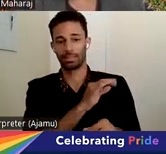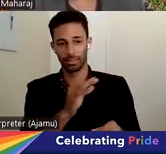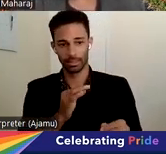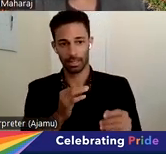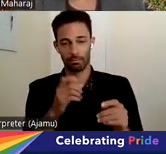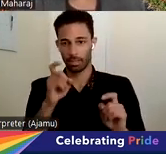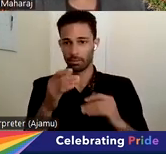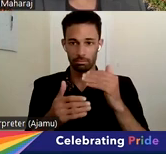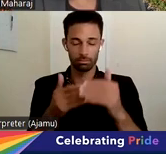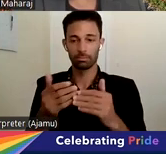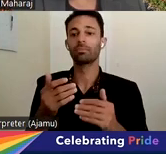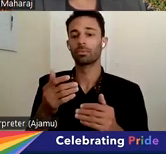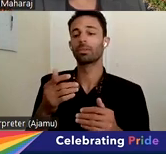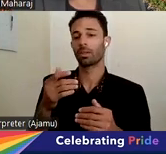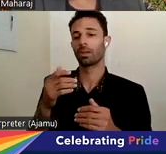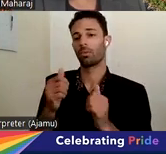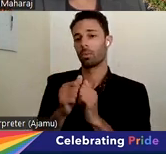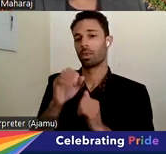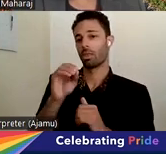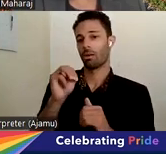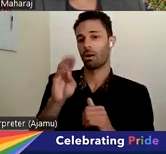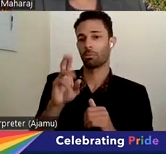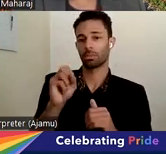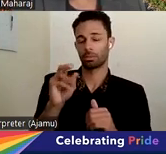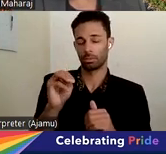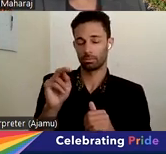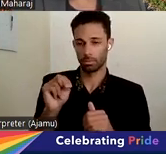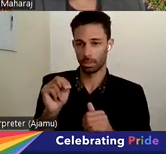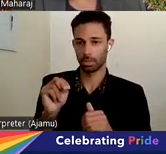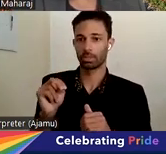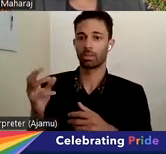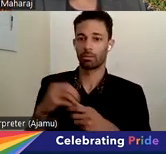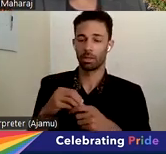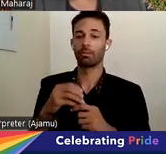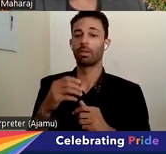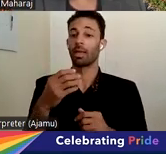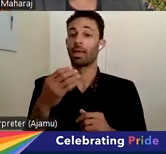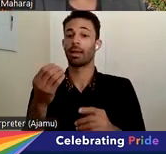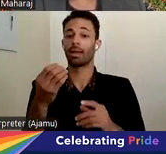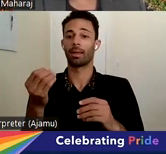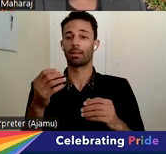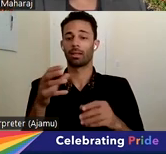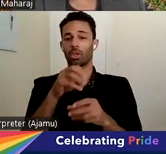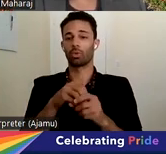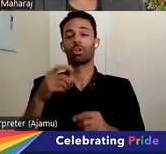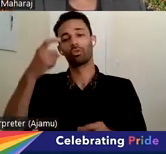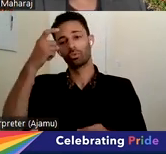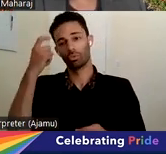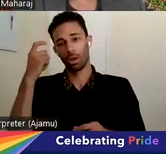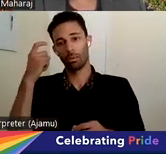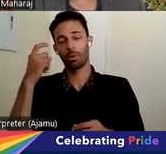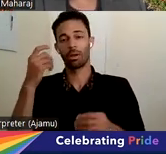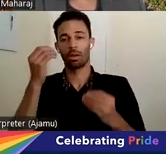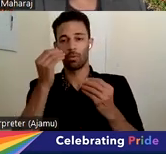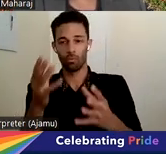involved as discussed. So looking at also considering trauma-informed training for those multi-agency,